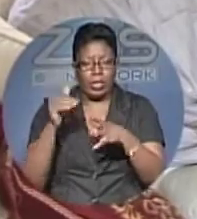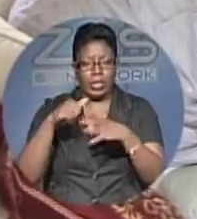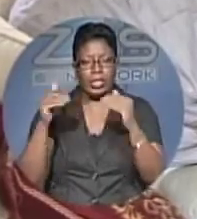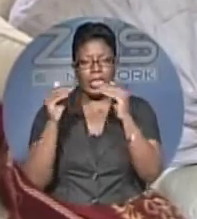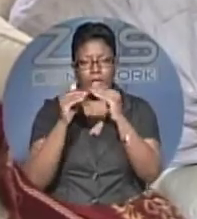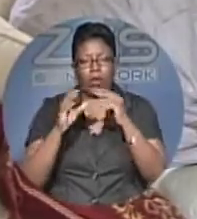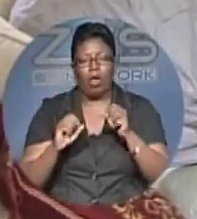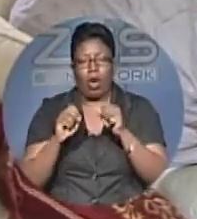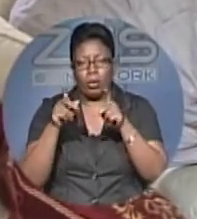Shanique Miller, ZNS News.